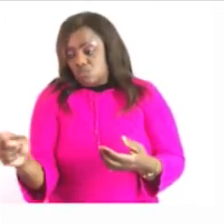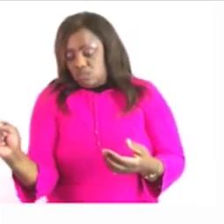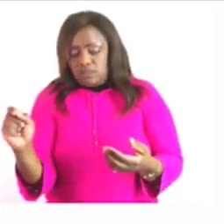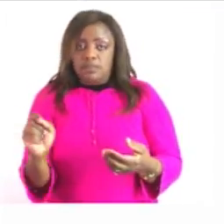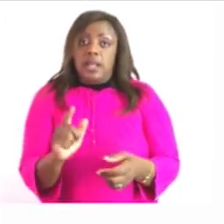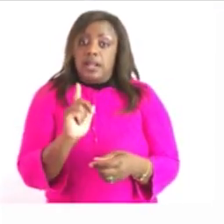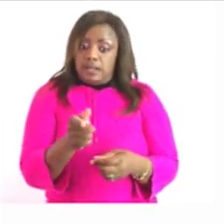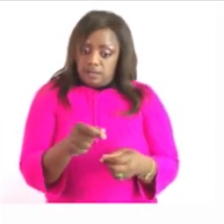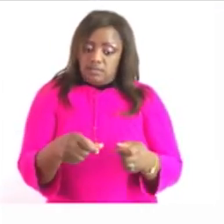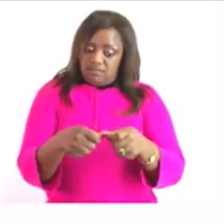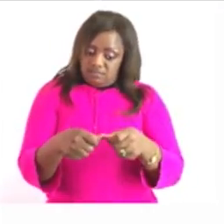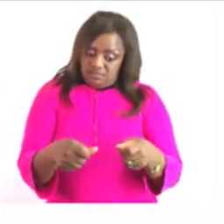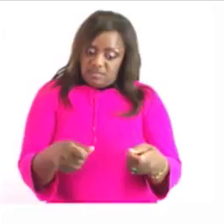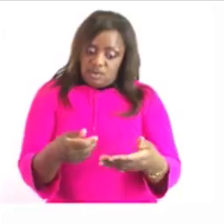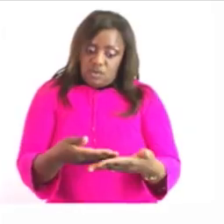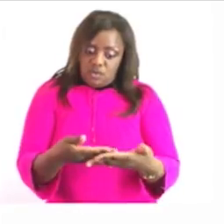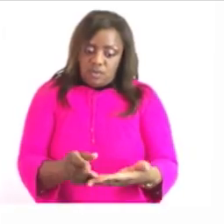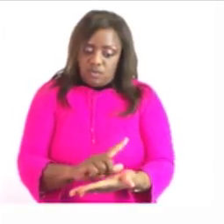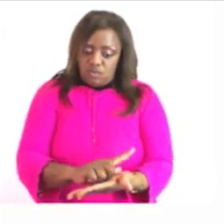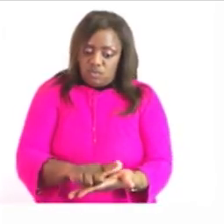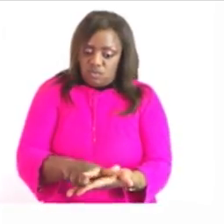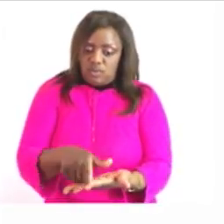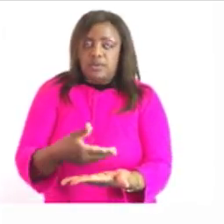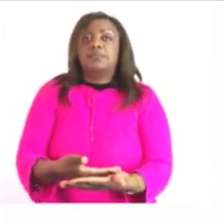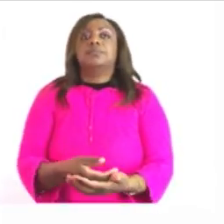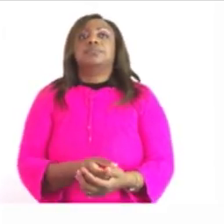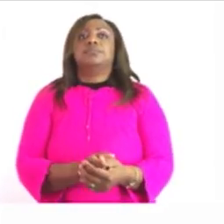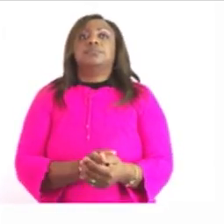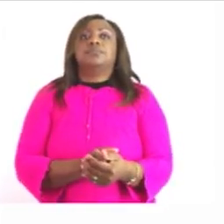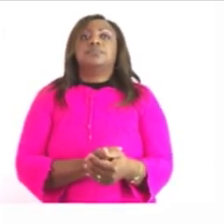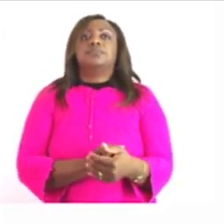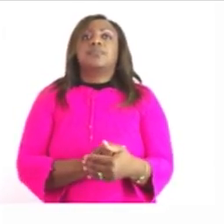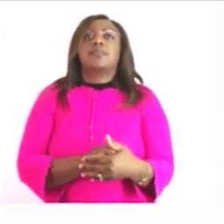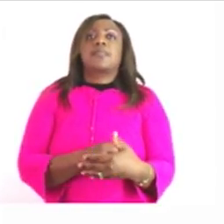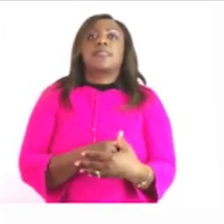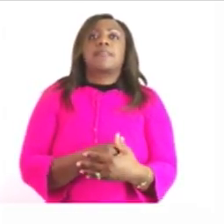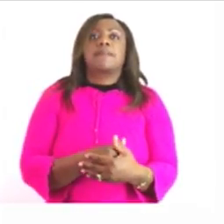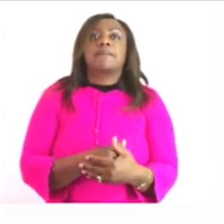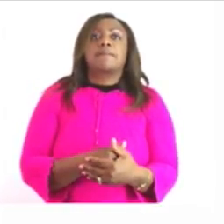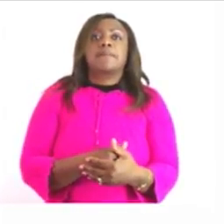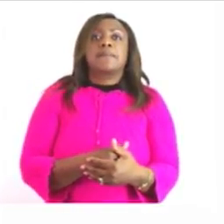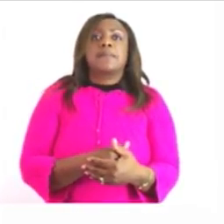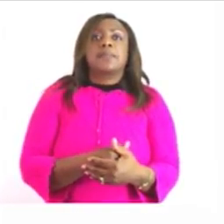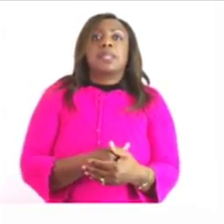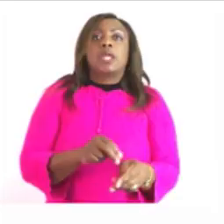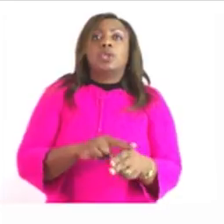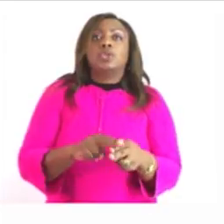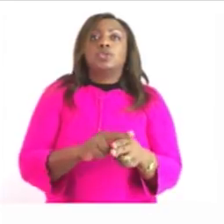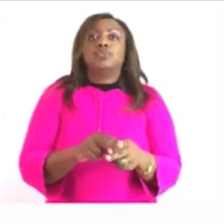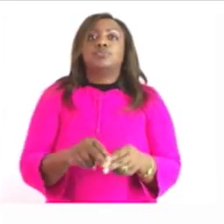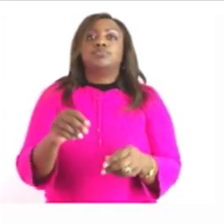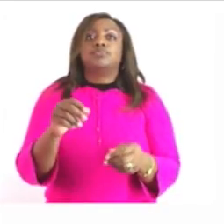take one when it comes to measure this is measuring when you are doing it as a to get the